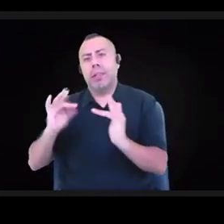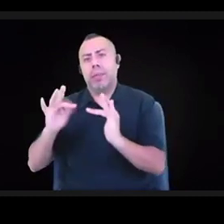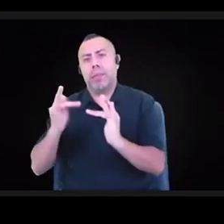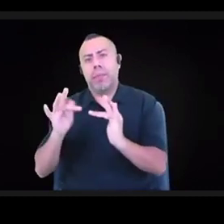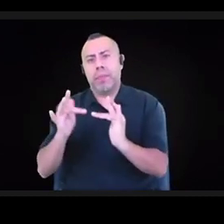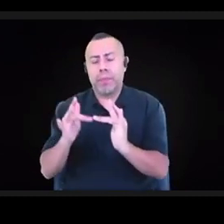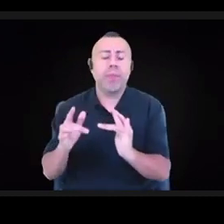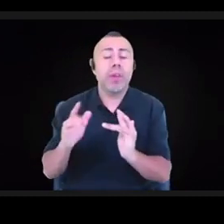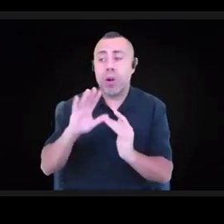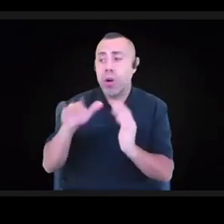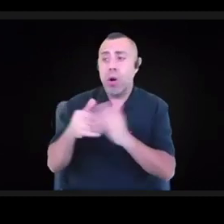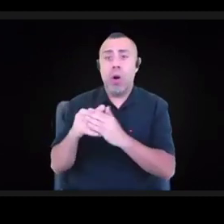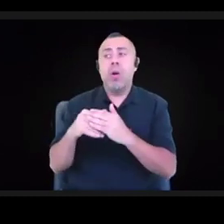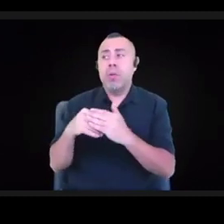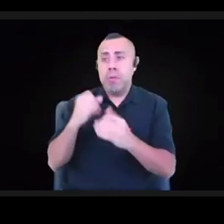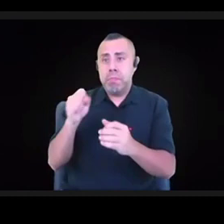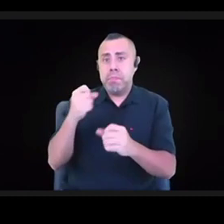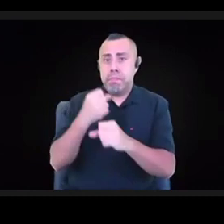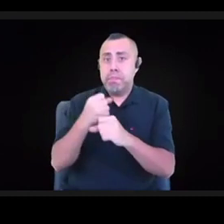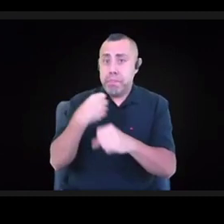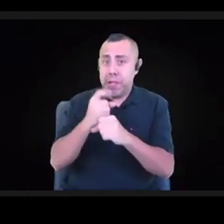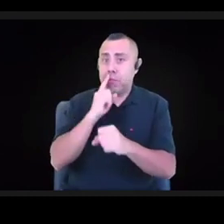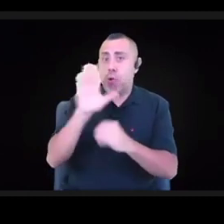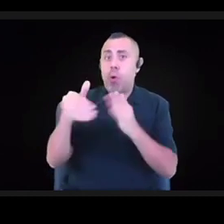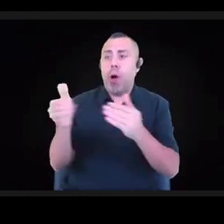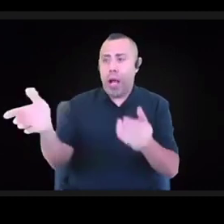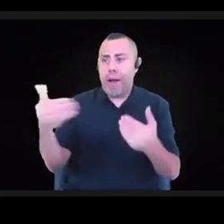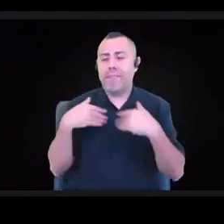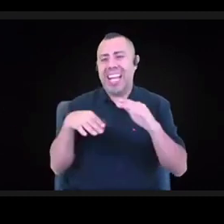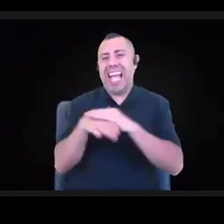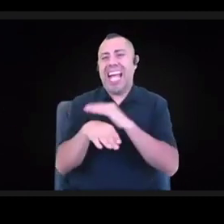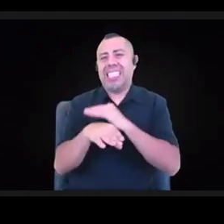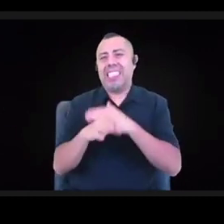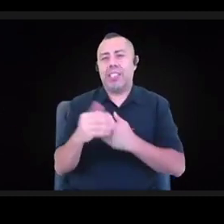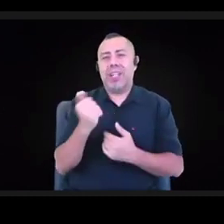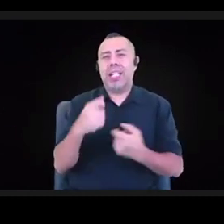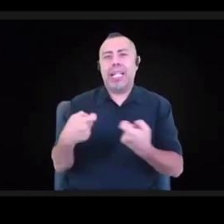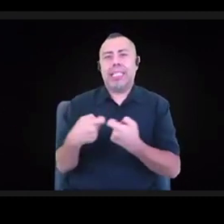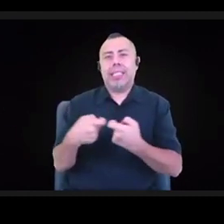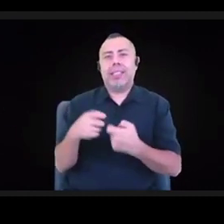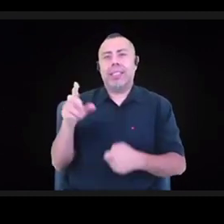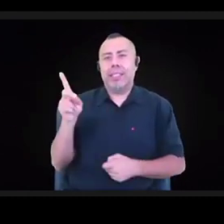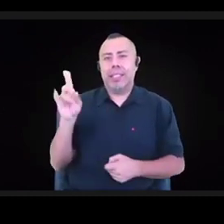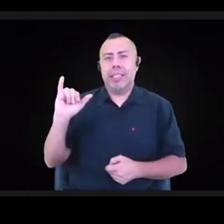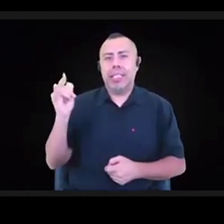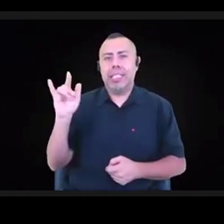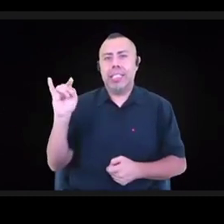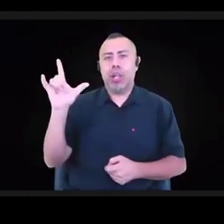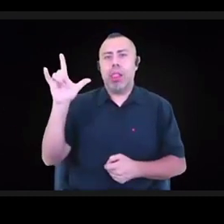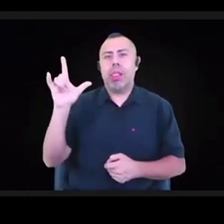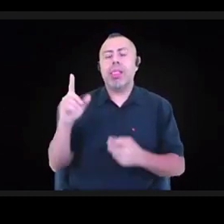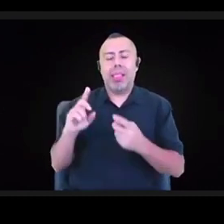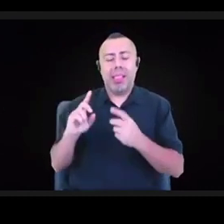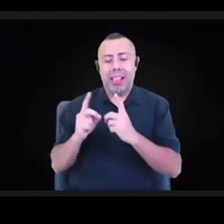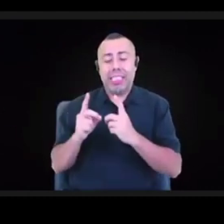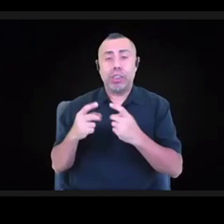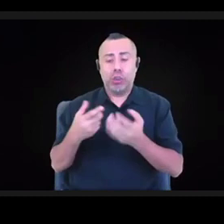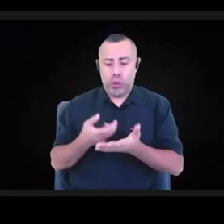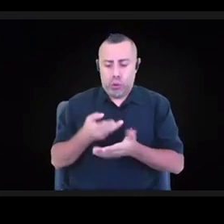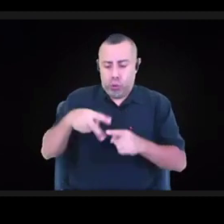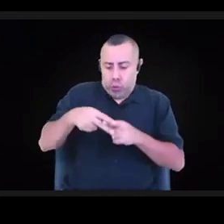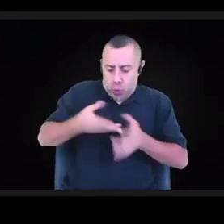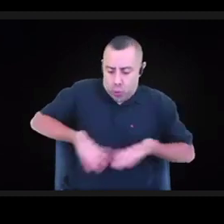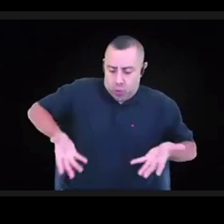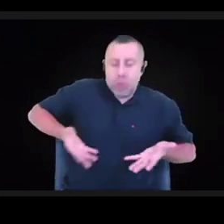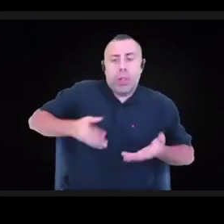digital tools that are required to to be able to work in our future. And so digital equity